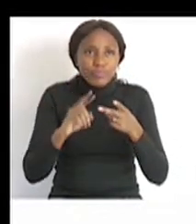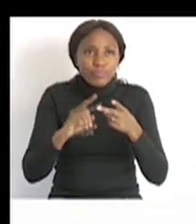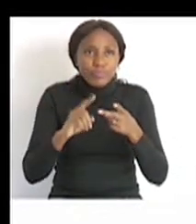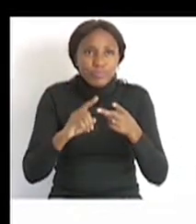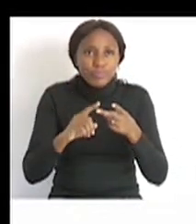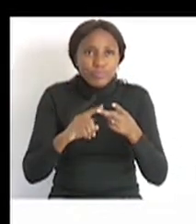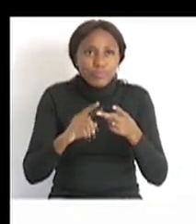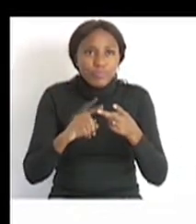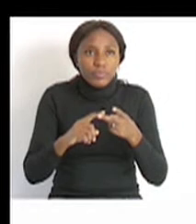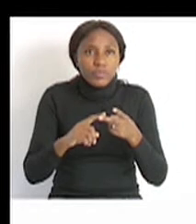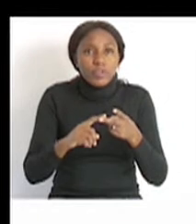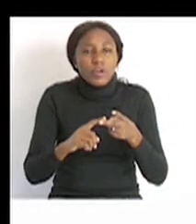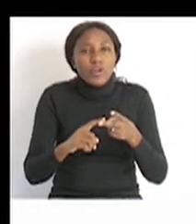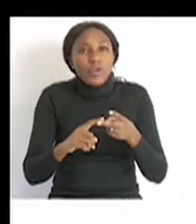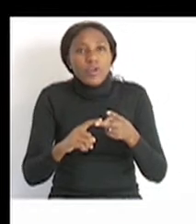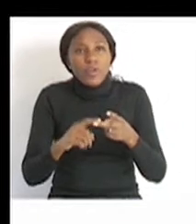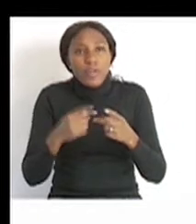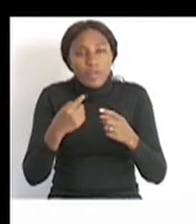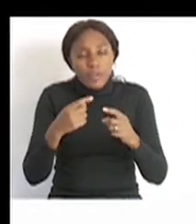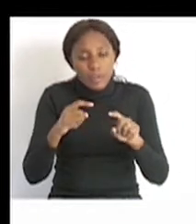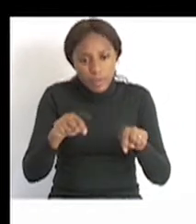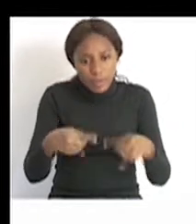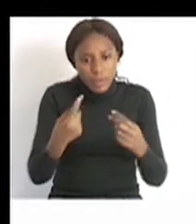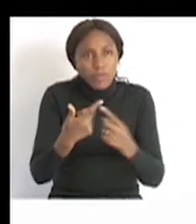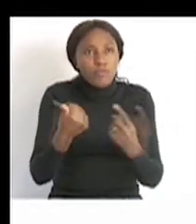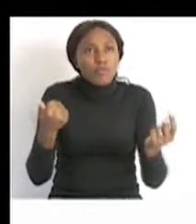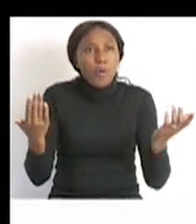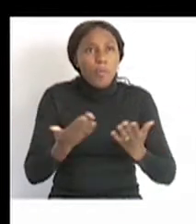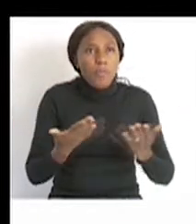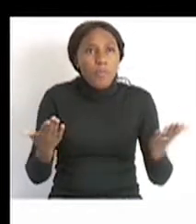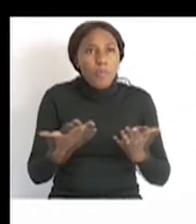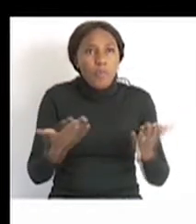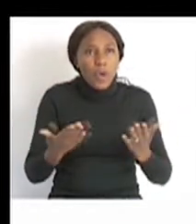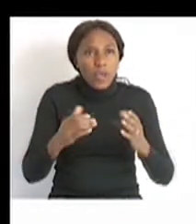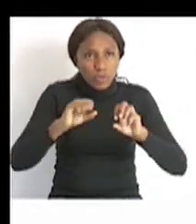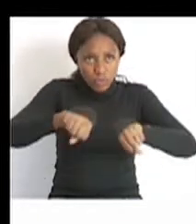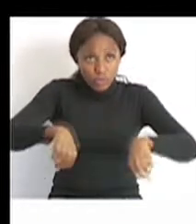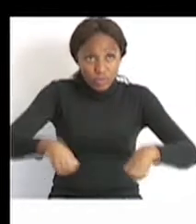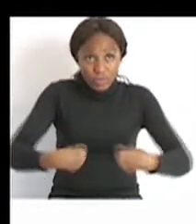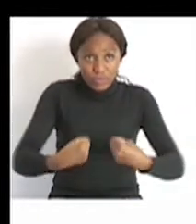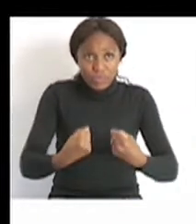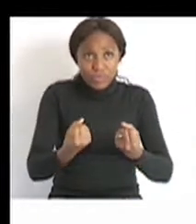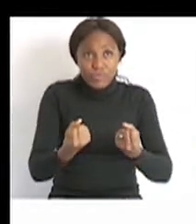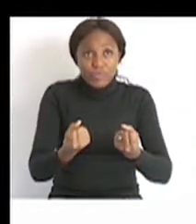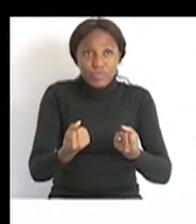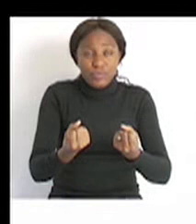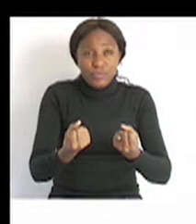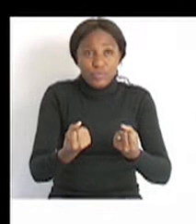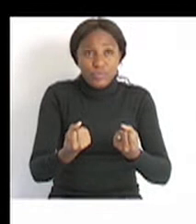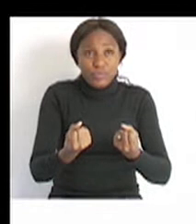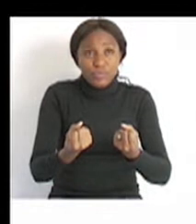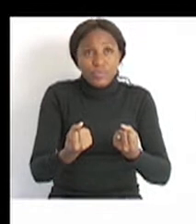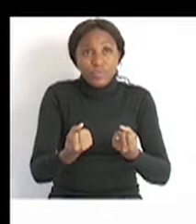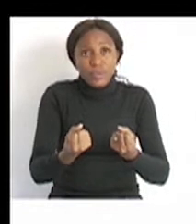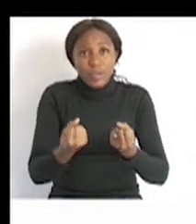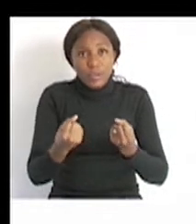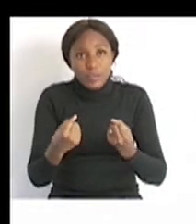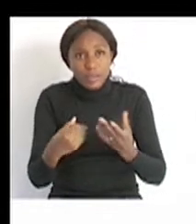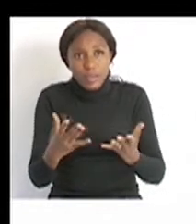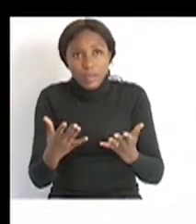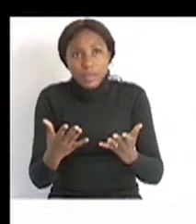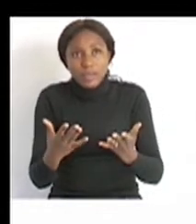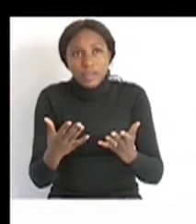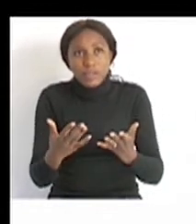something originates or comes from. Okay, so the source of something is something that starts something